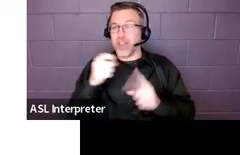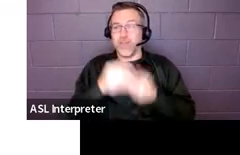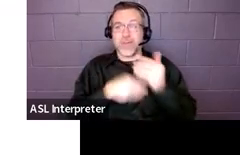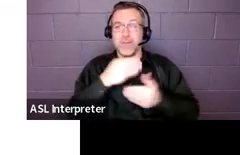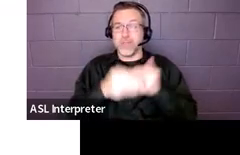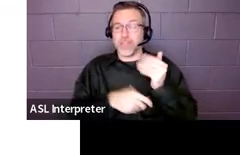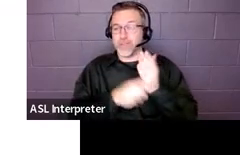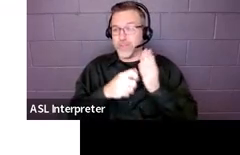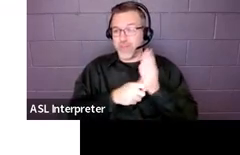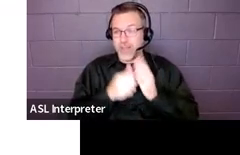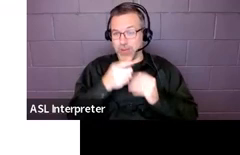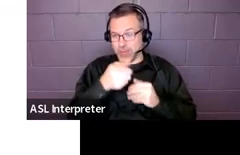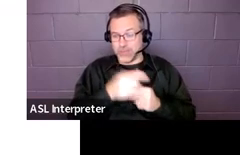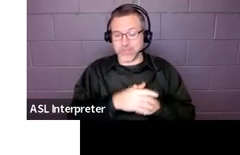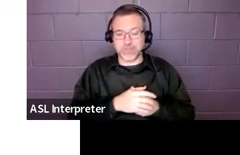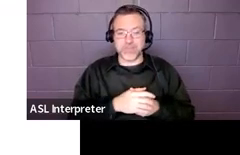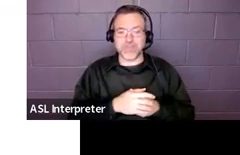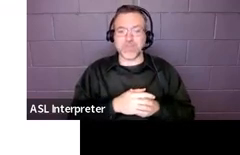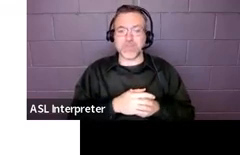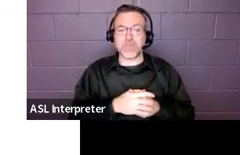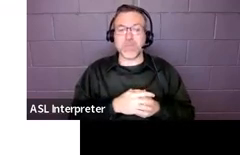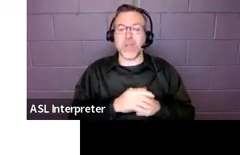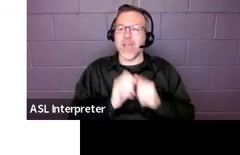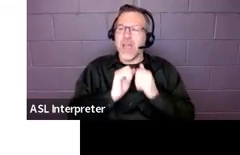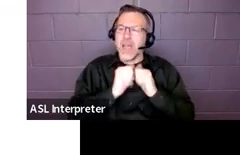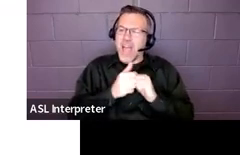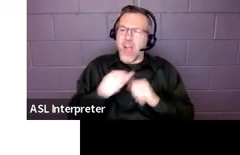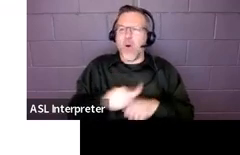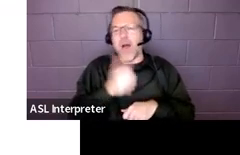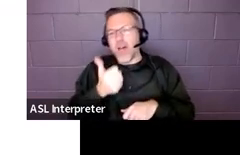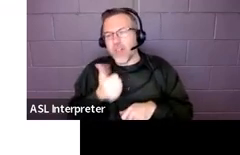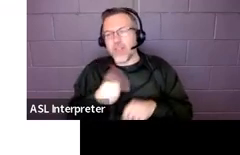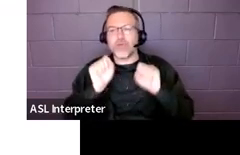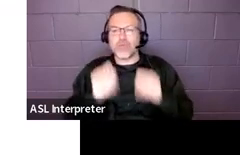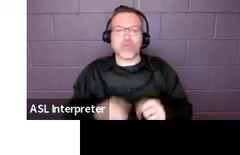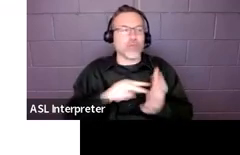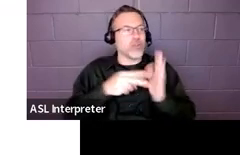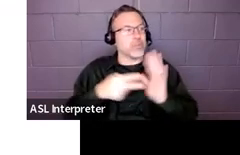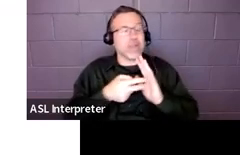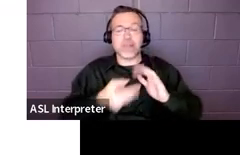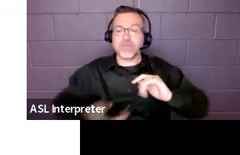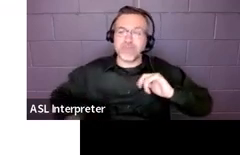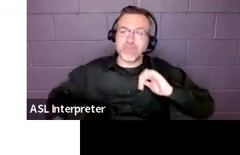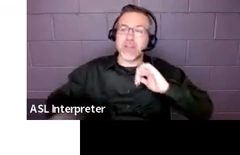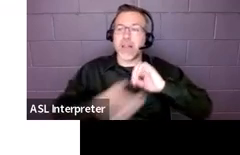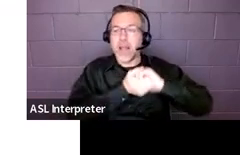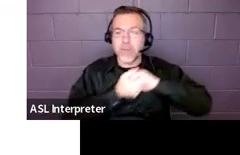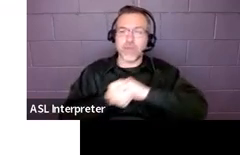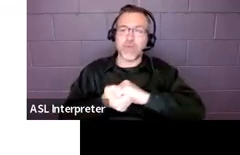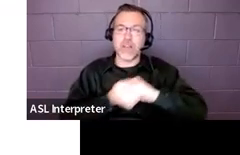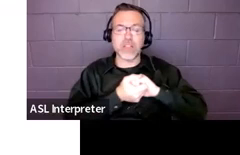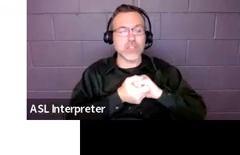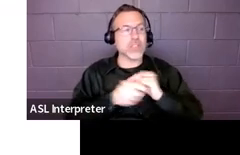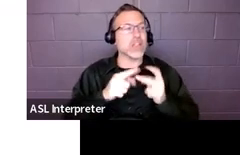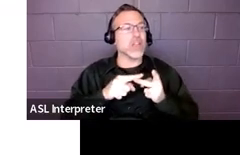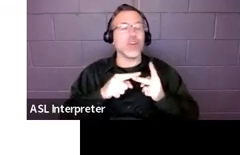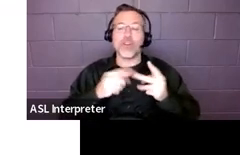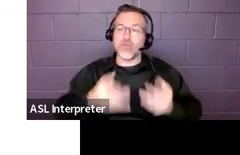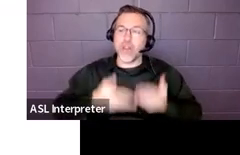about how the other could include collaboration, recommendations from related service providers.